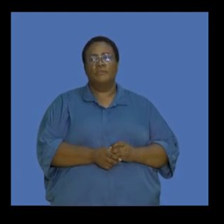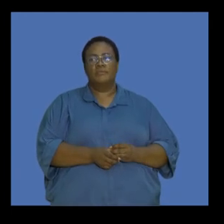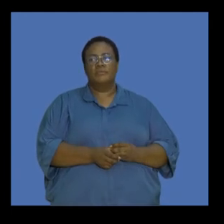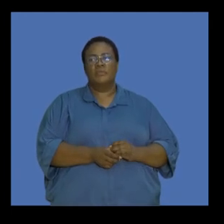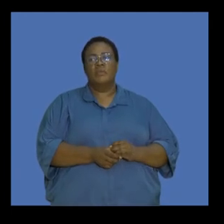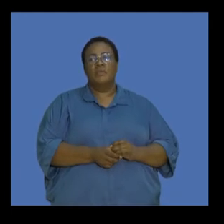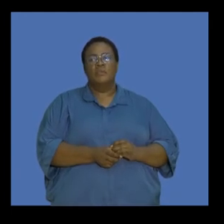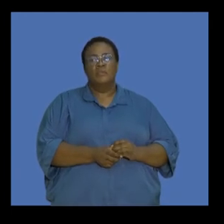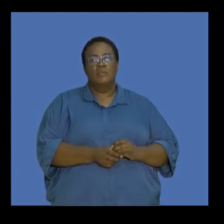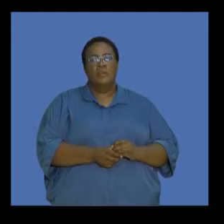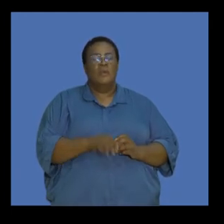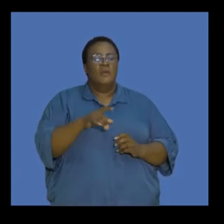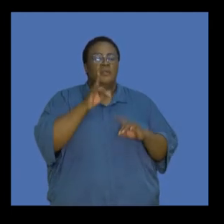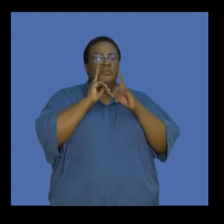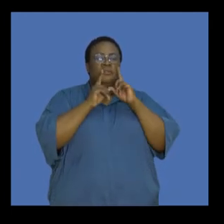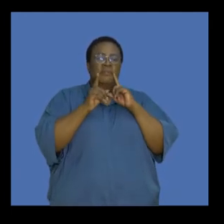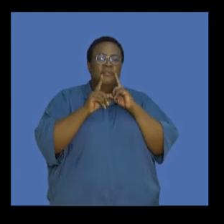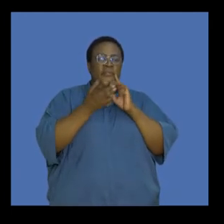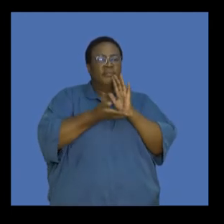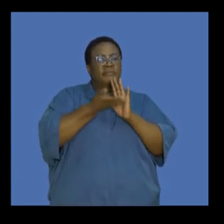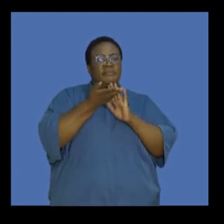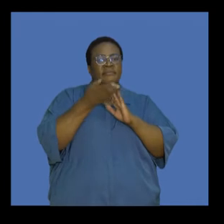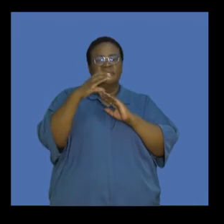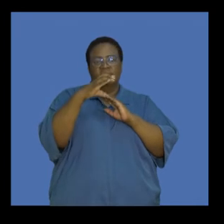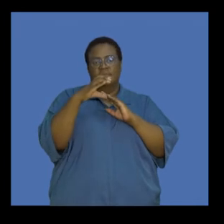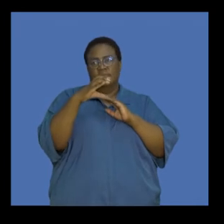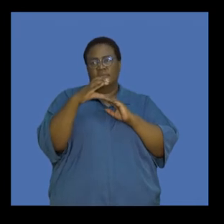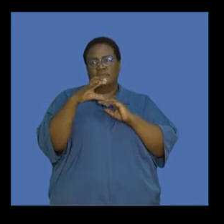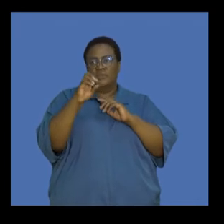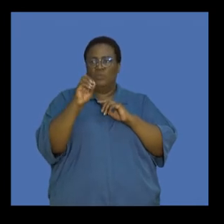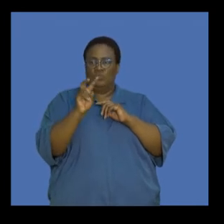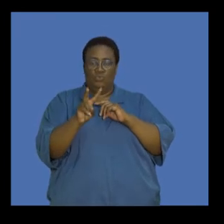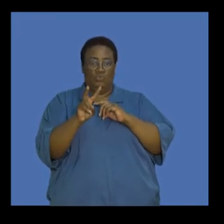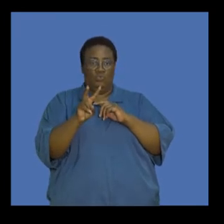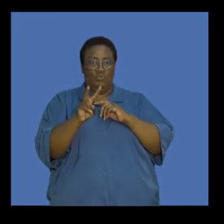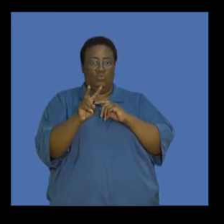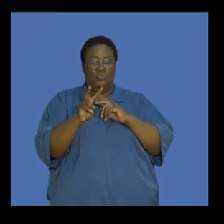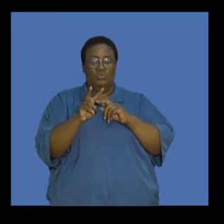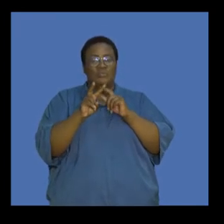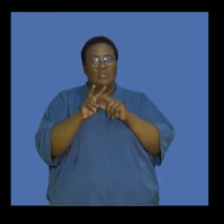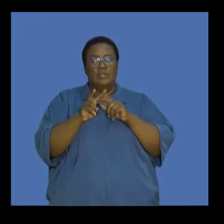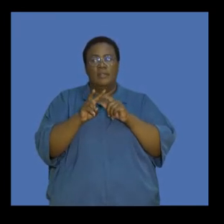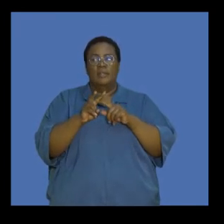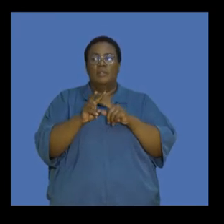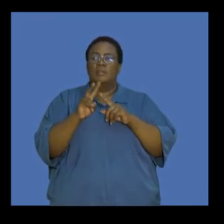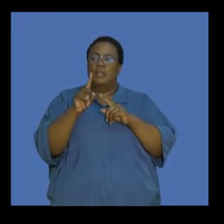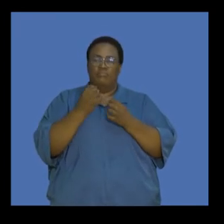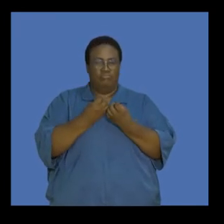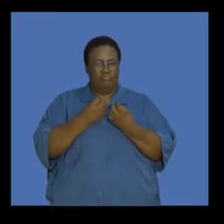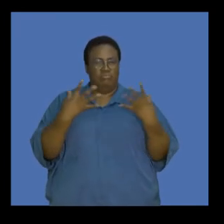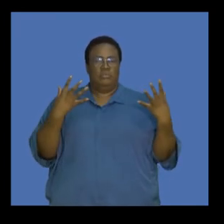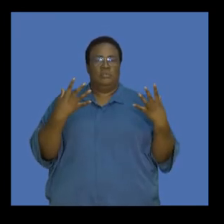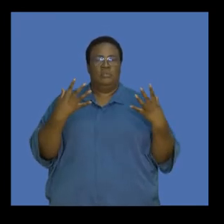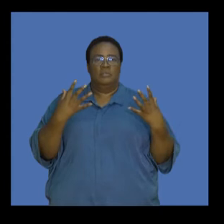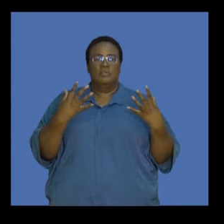responsible for all of this? So we talk about increased carbon dioxide emissions. So carbon dioxide makes up a vast majority